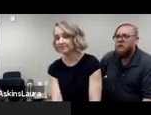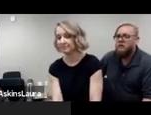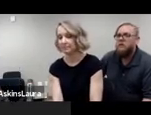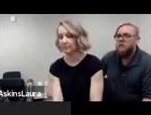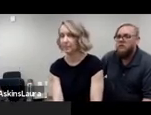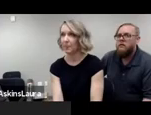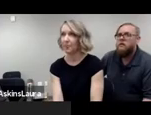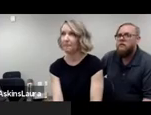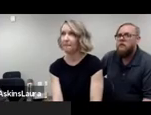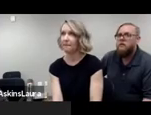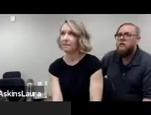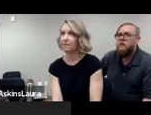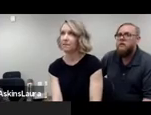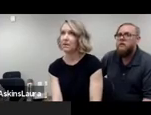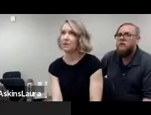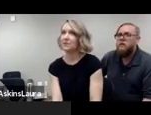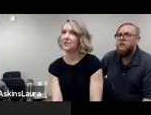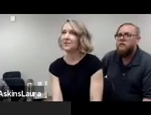Hard of Hearing.